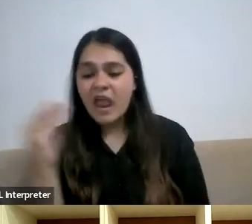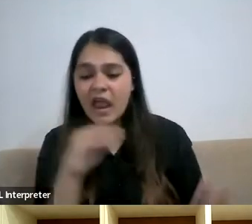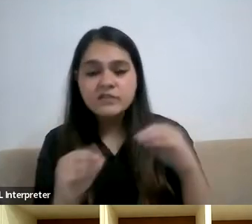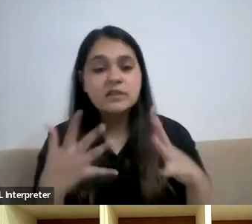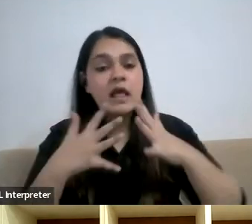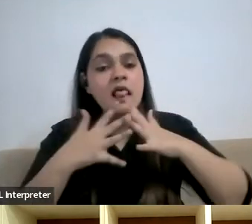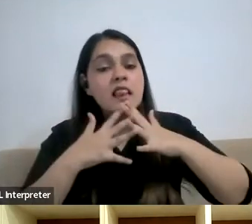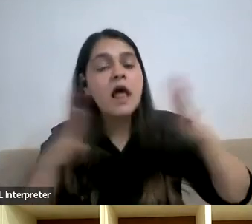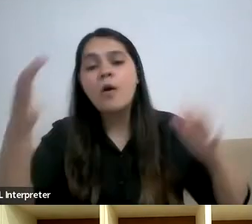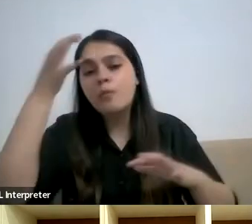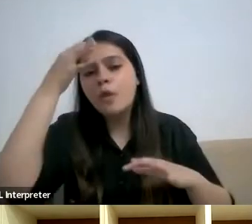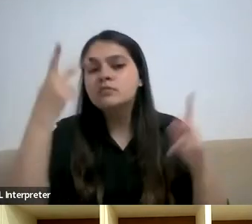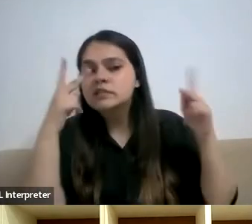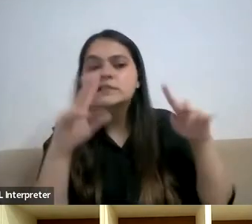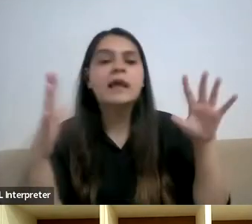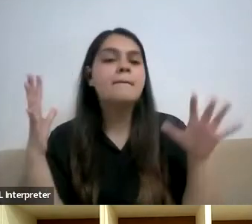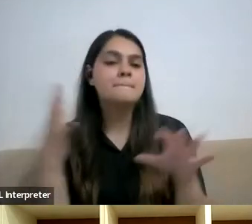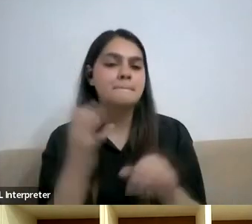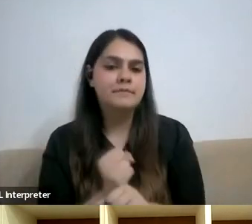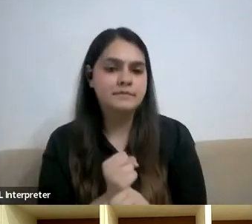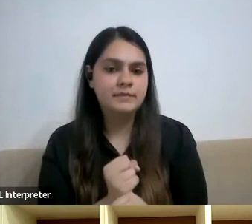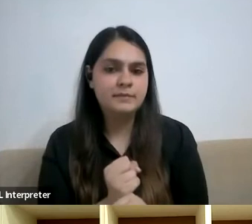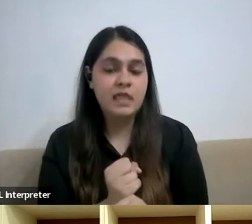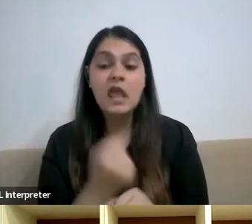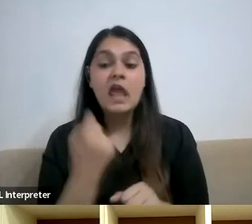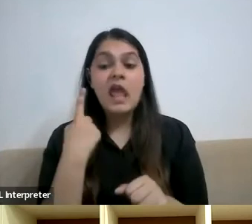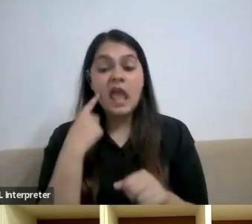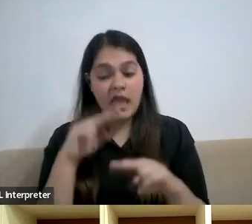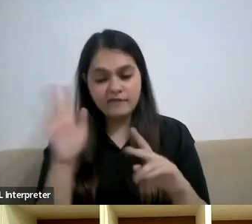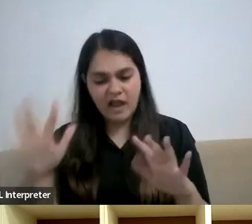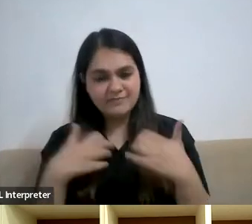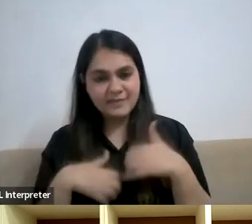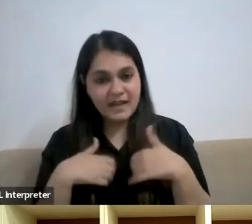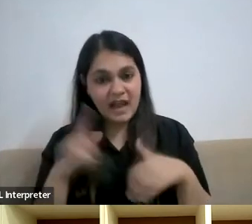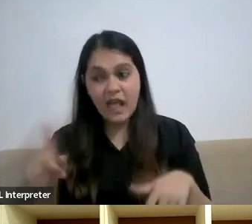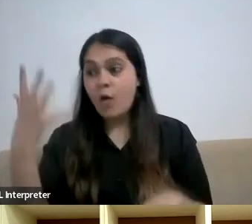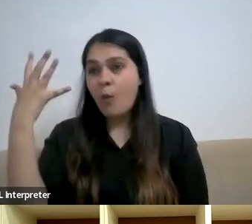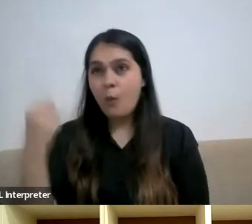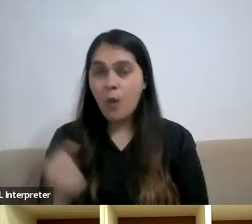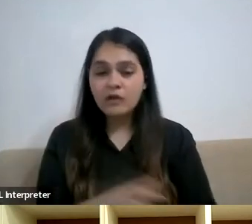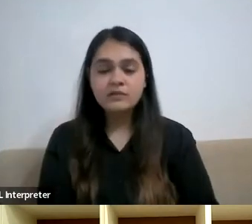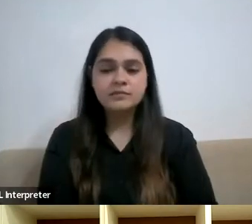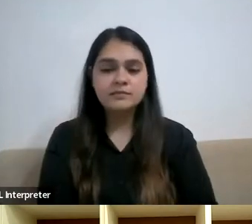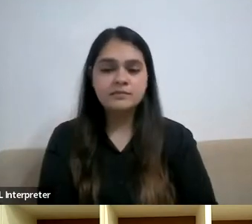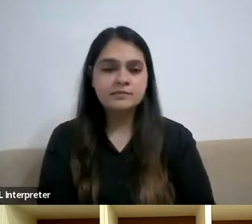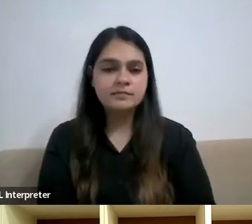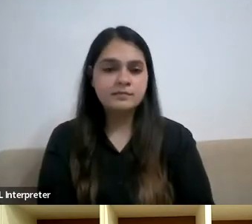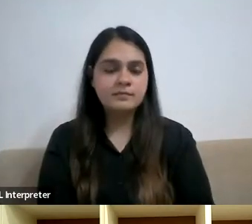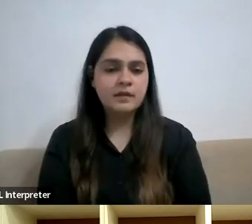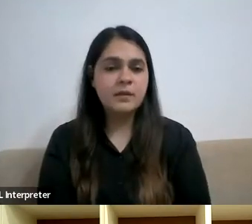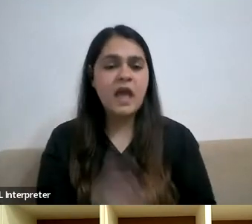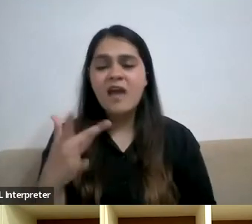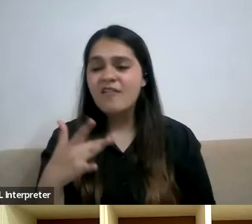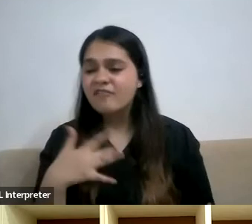larger issues like this. And then even if they're interested, even if they want to do something, so there are so many